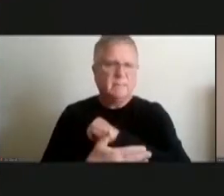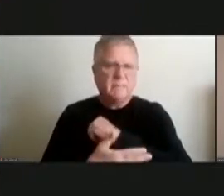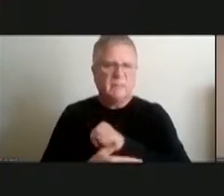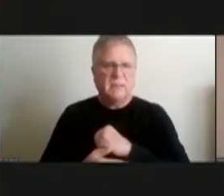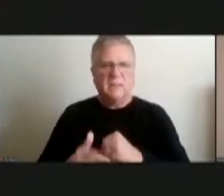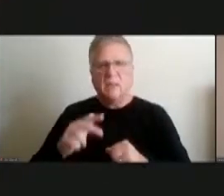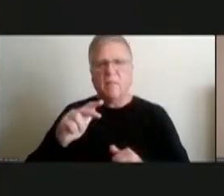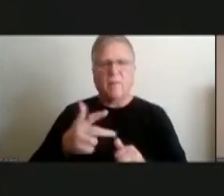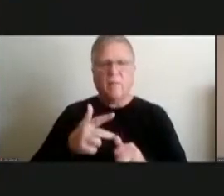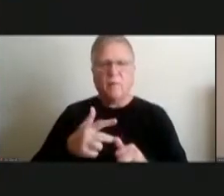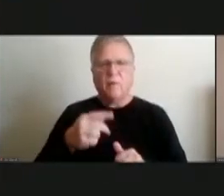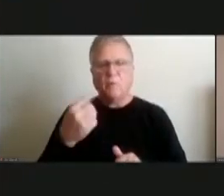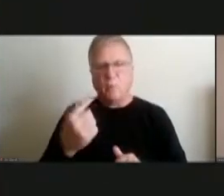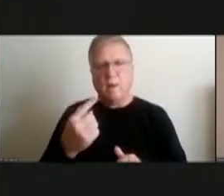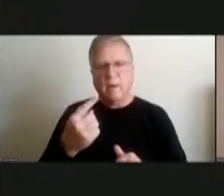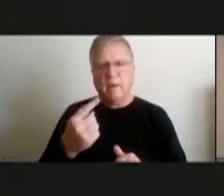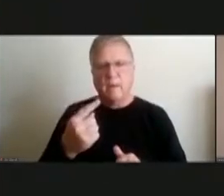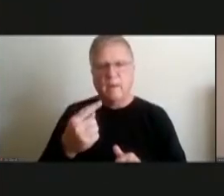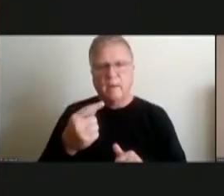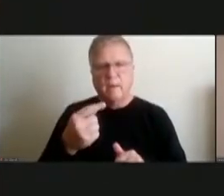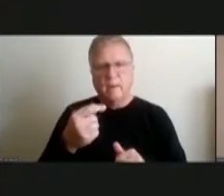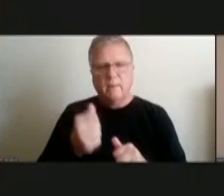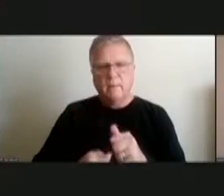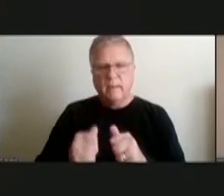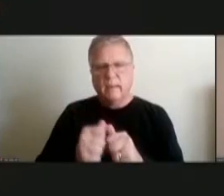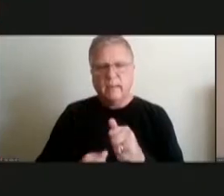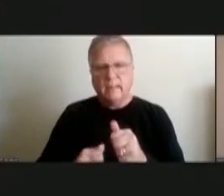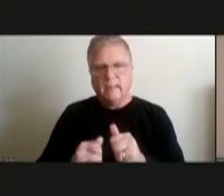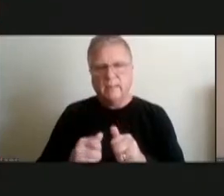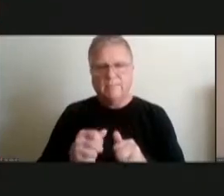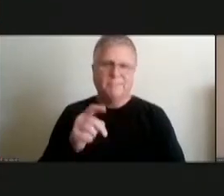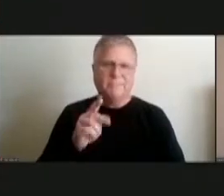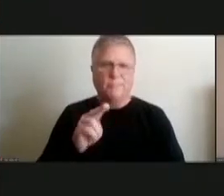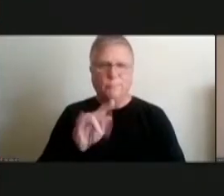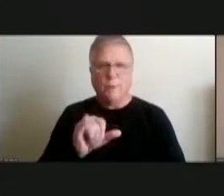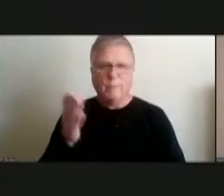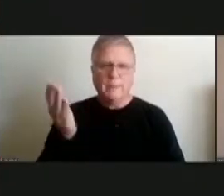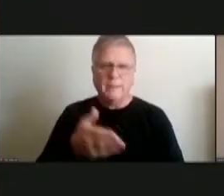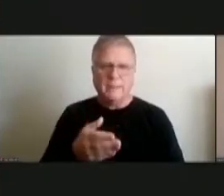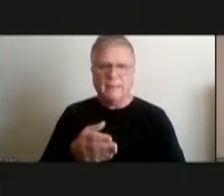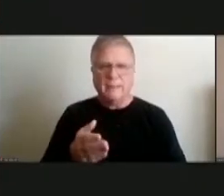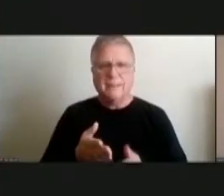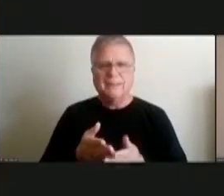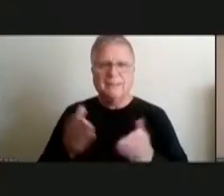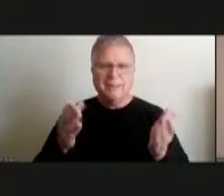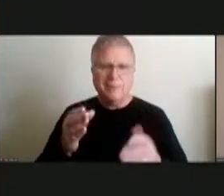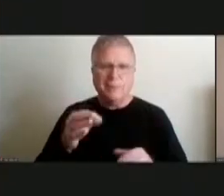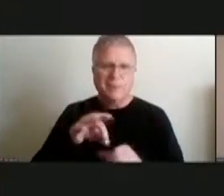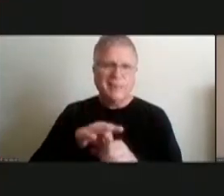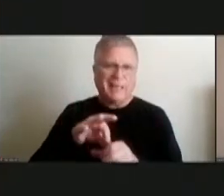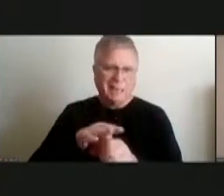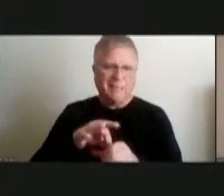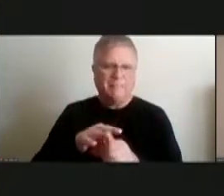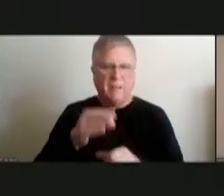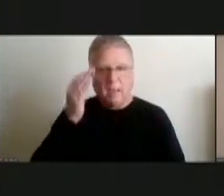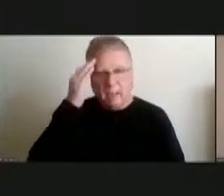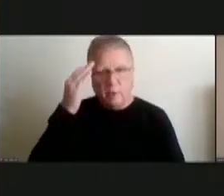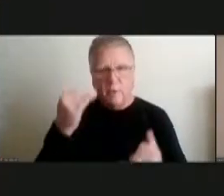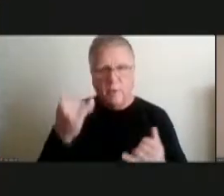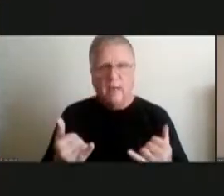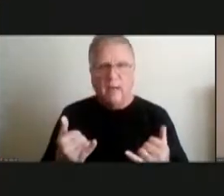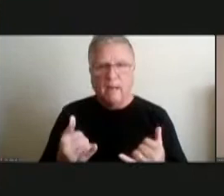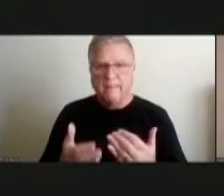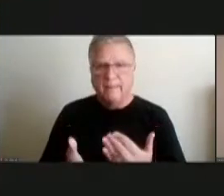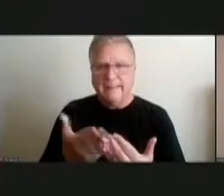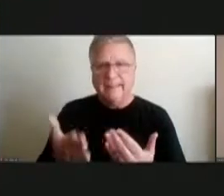in each primary slash general election i know now which was a lot easier and i